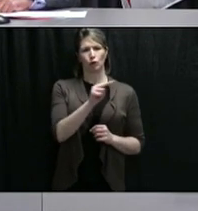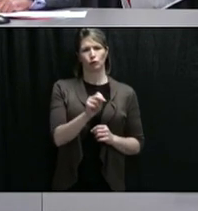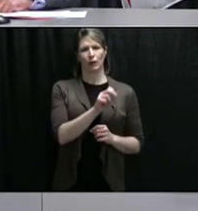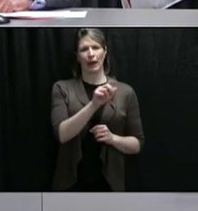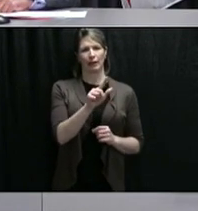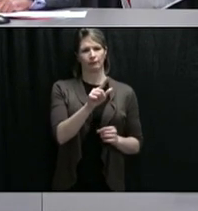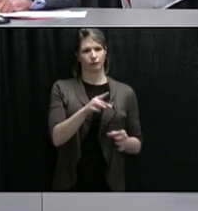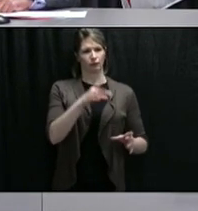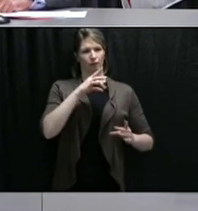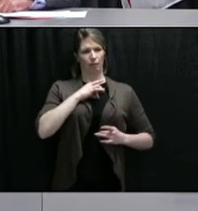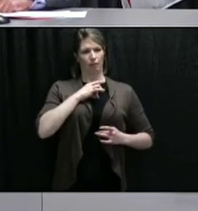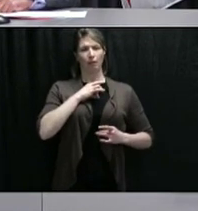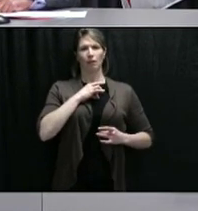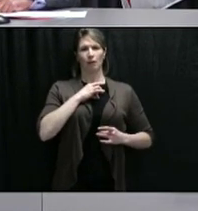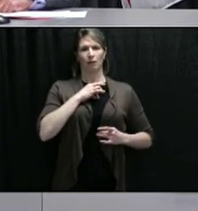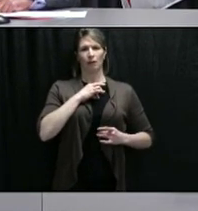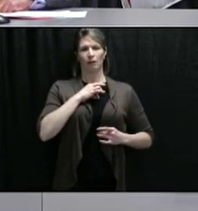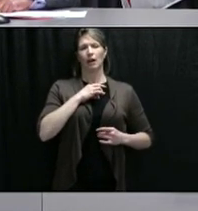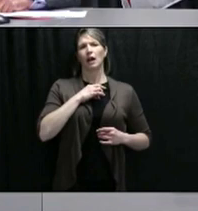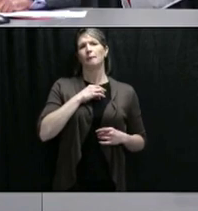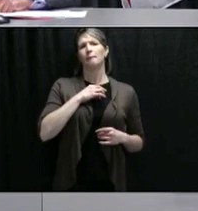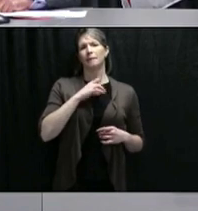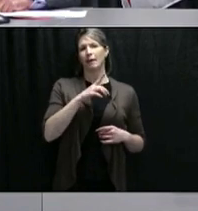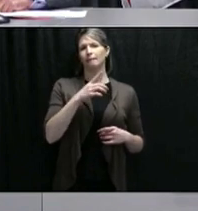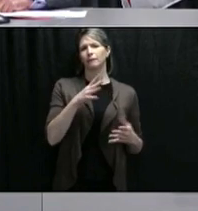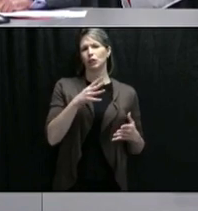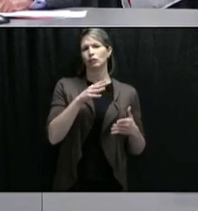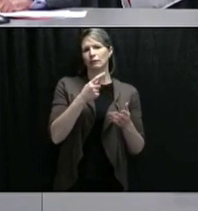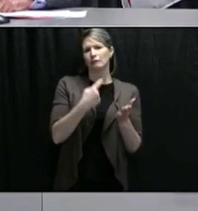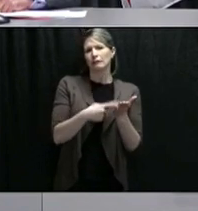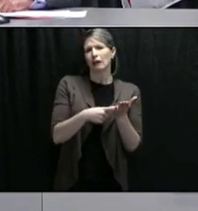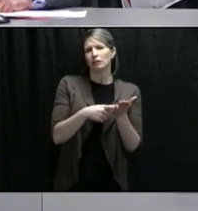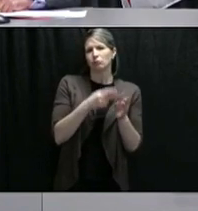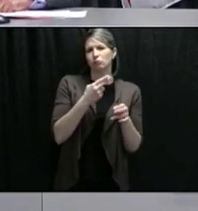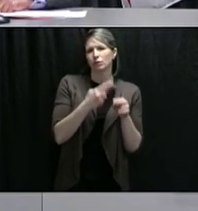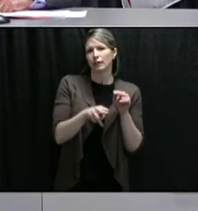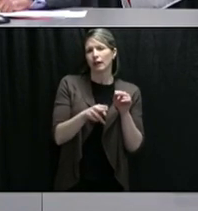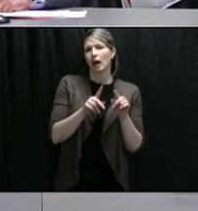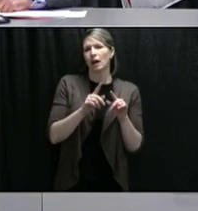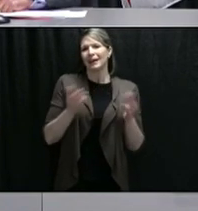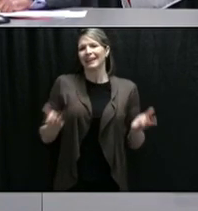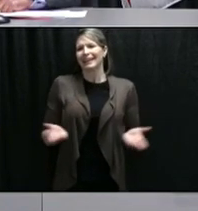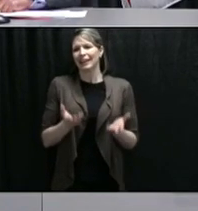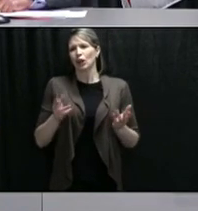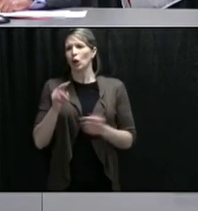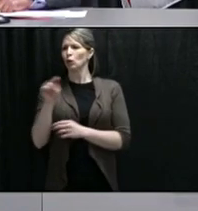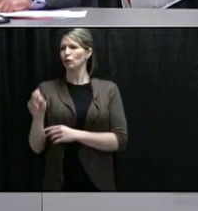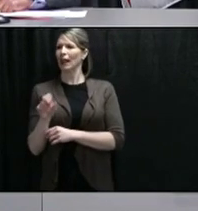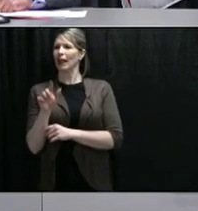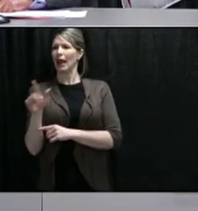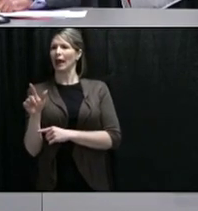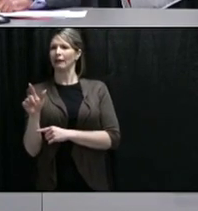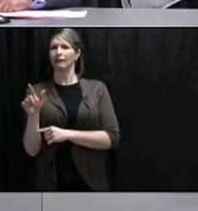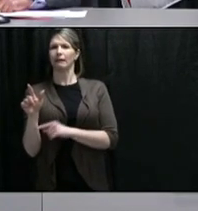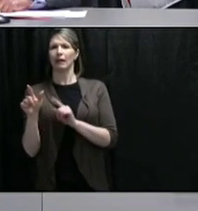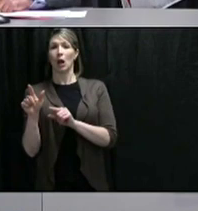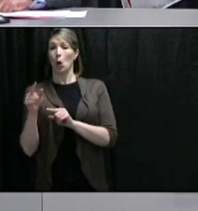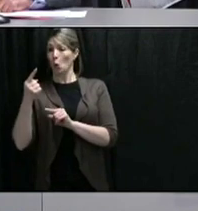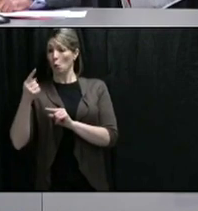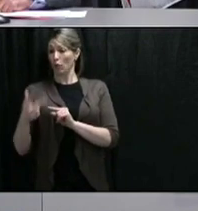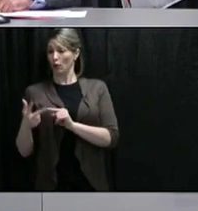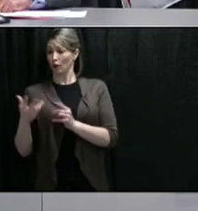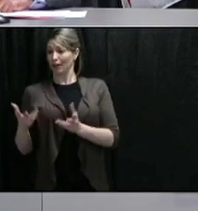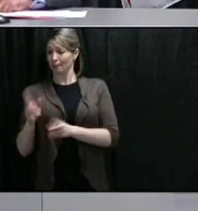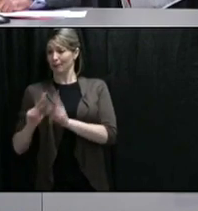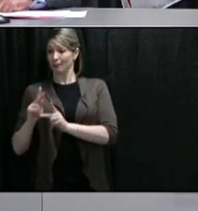in terms of numbers, what will a surge-like look to Newfoundland and Labrador, because we're a different province than, say, Ontario, that, you know, just a few days